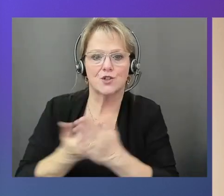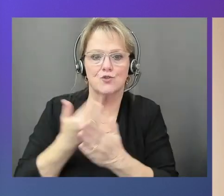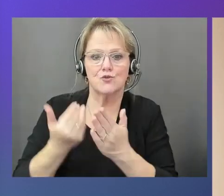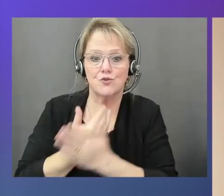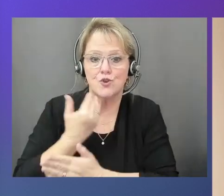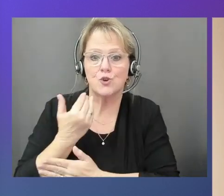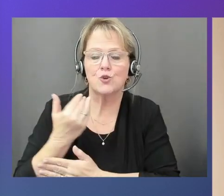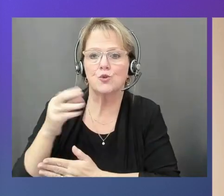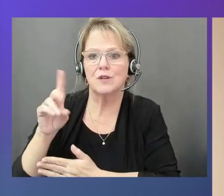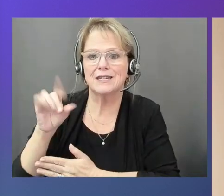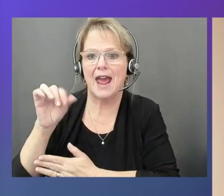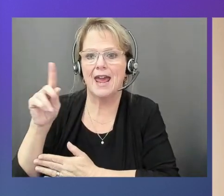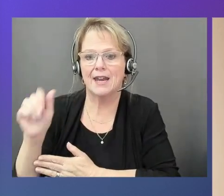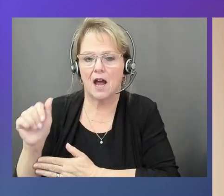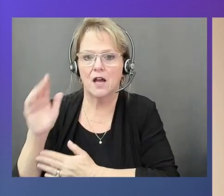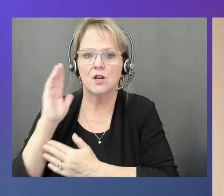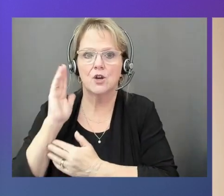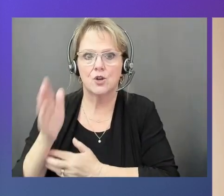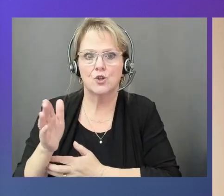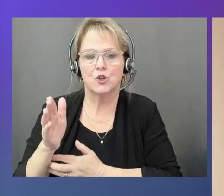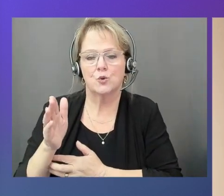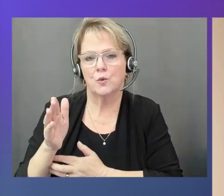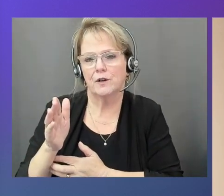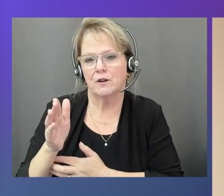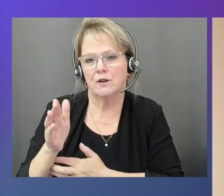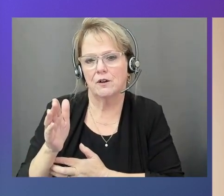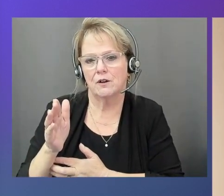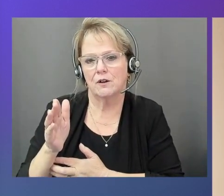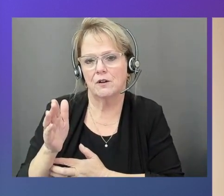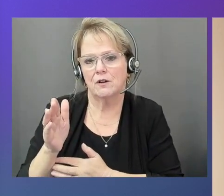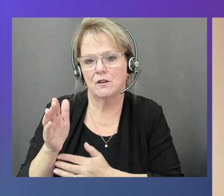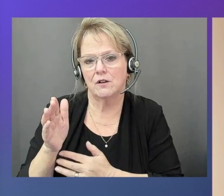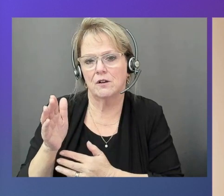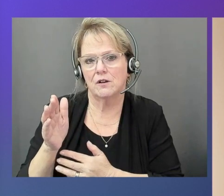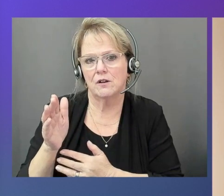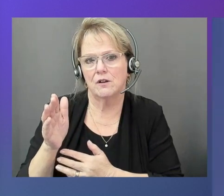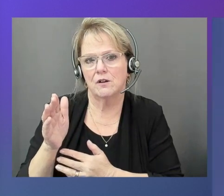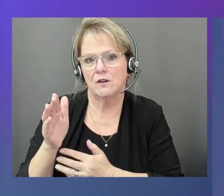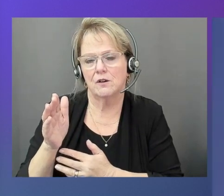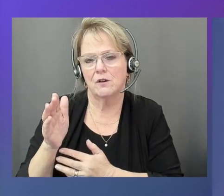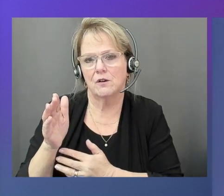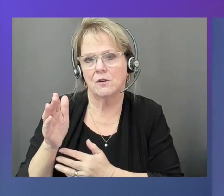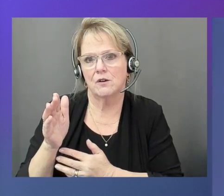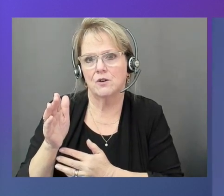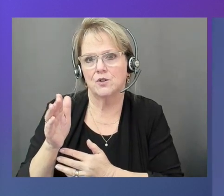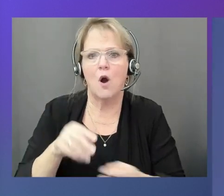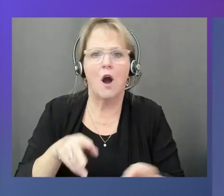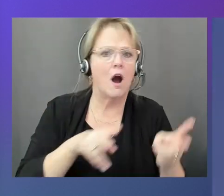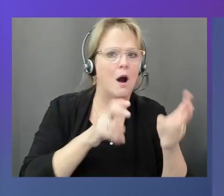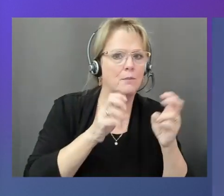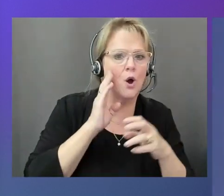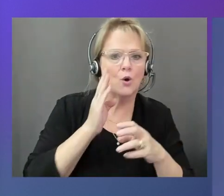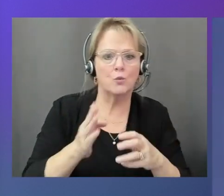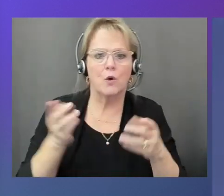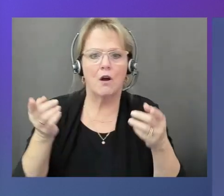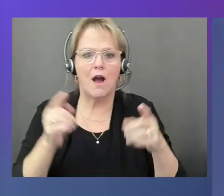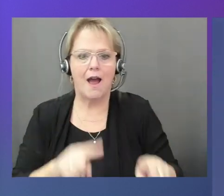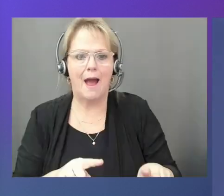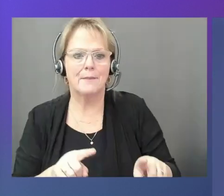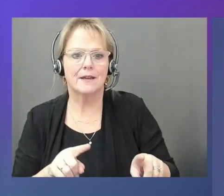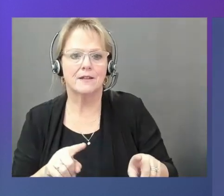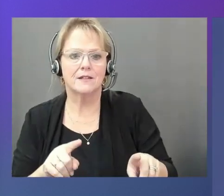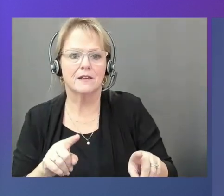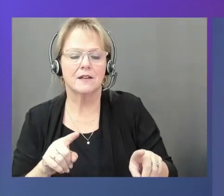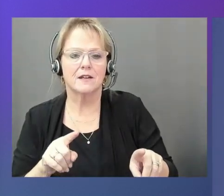And then upload will happen on S3 on Outpost. Exactly. Yeah, you got it directly right, which